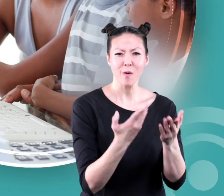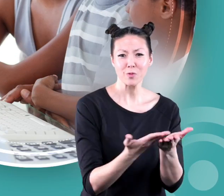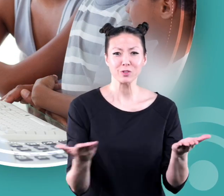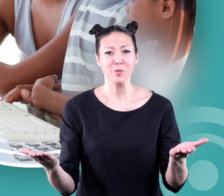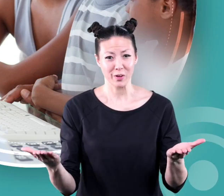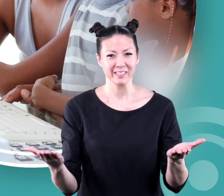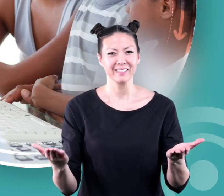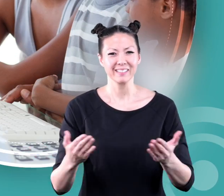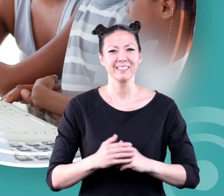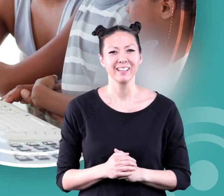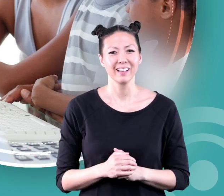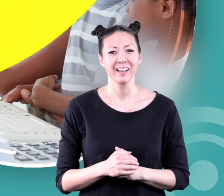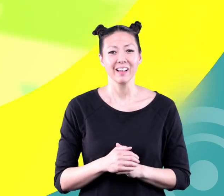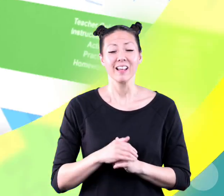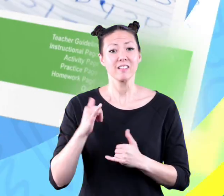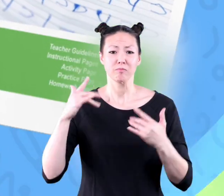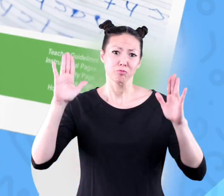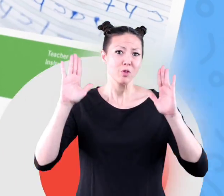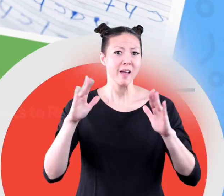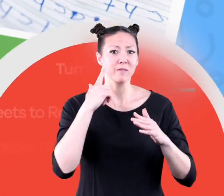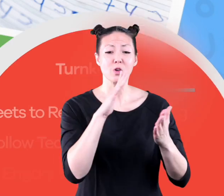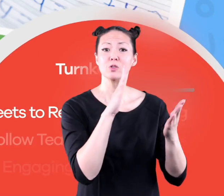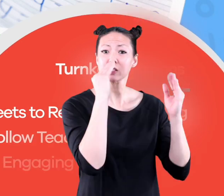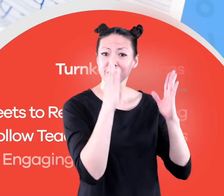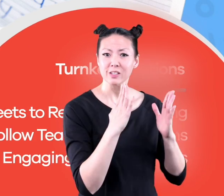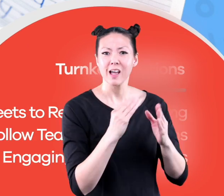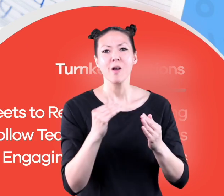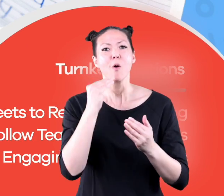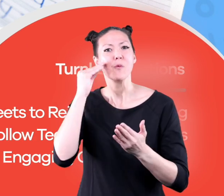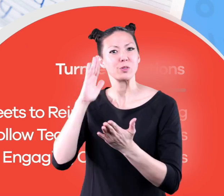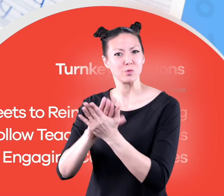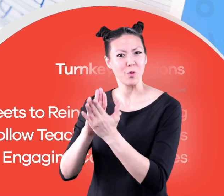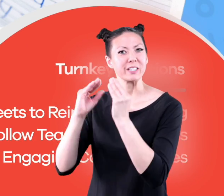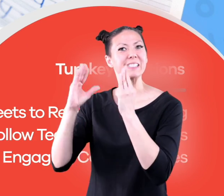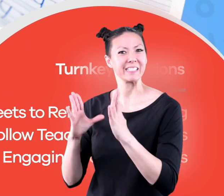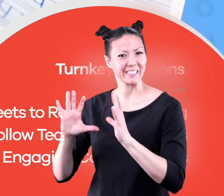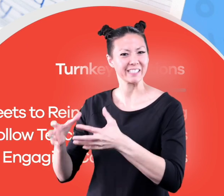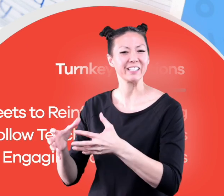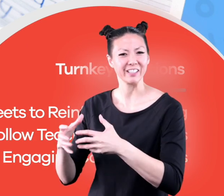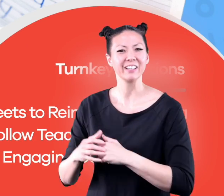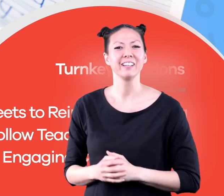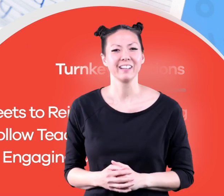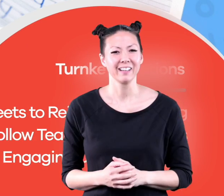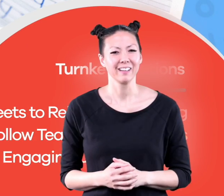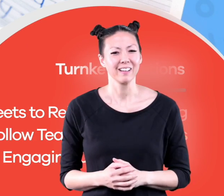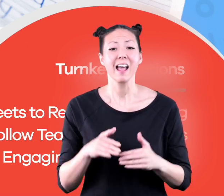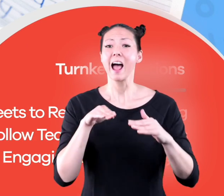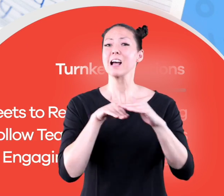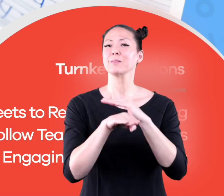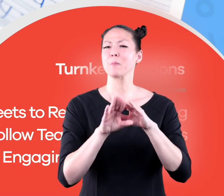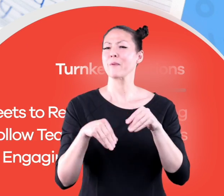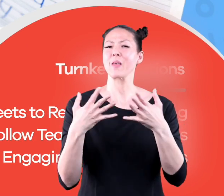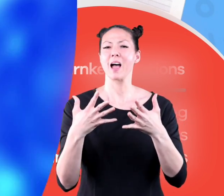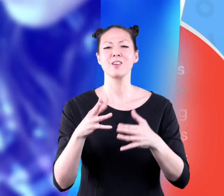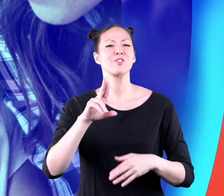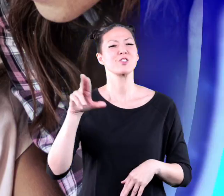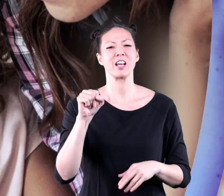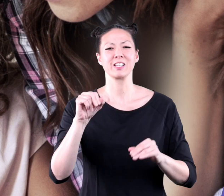for thousands of free resources and turnkey solutions for teachers and homeschoolers and